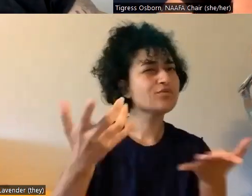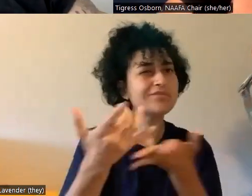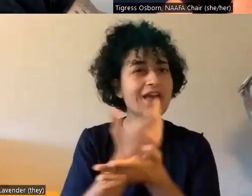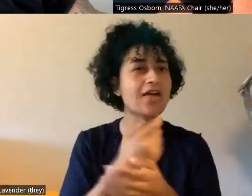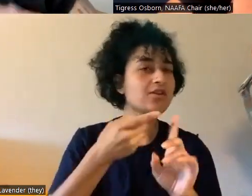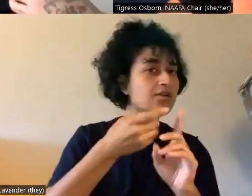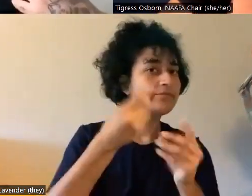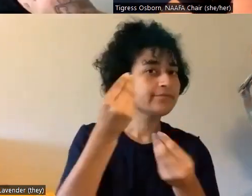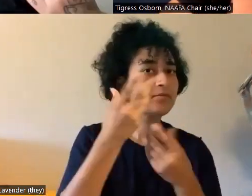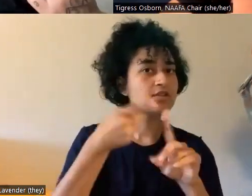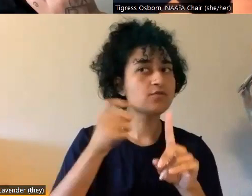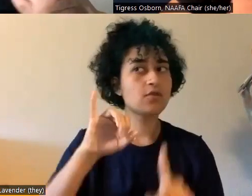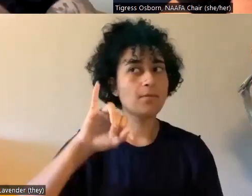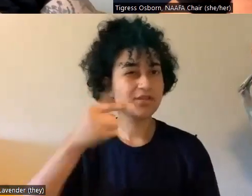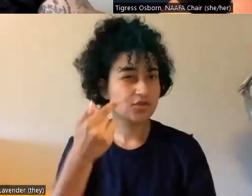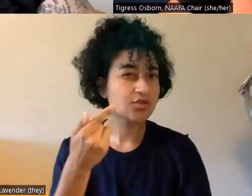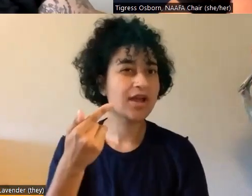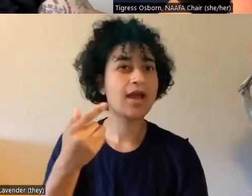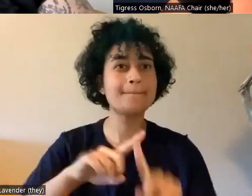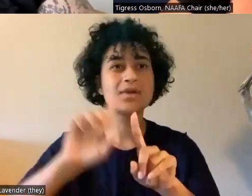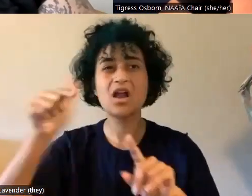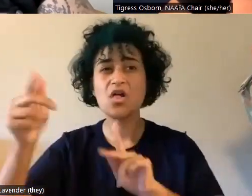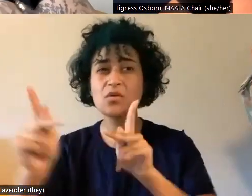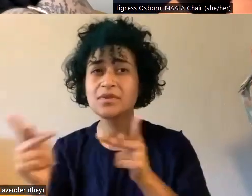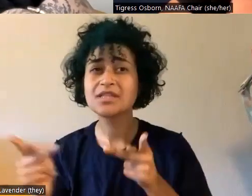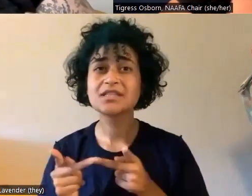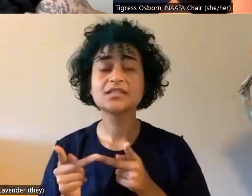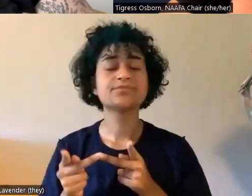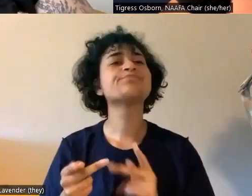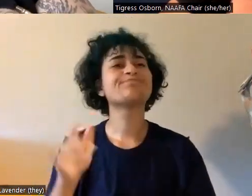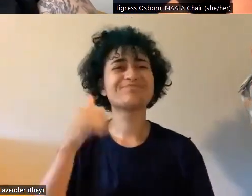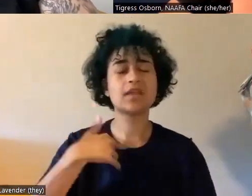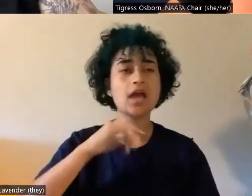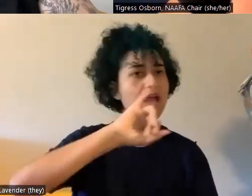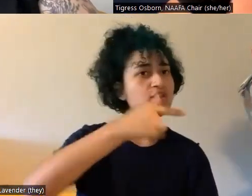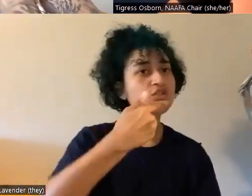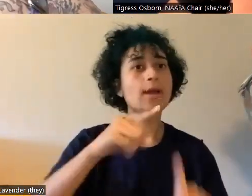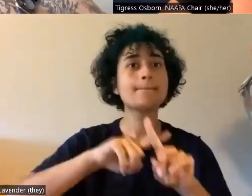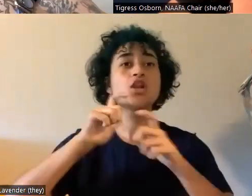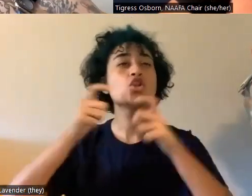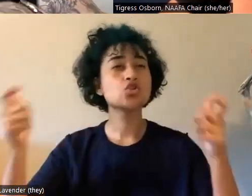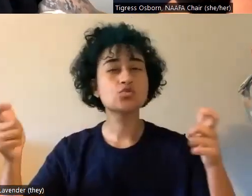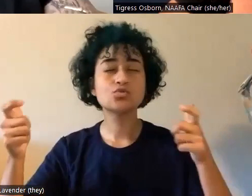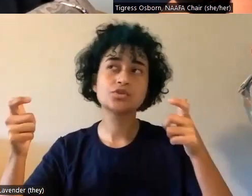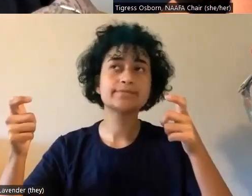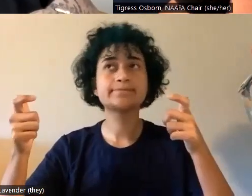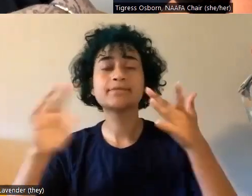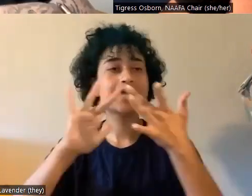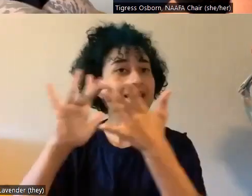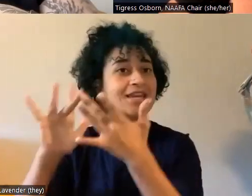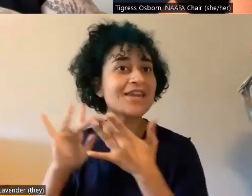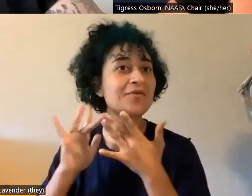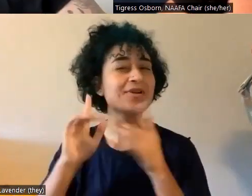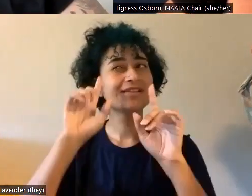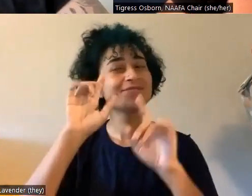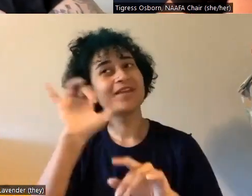So Instagram and I have a huge network of just individuals. I can reach out to like, uh, like my phone tree,